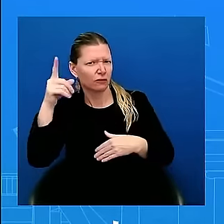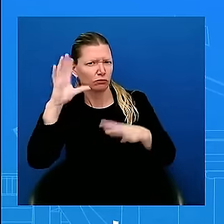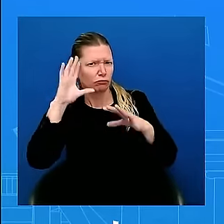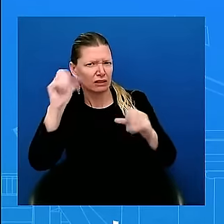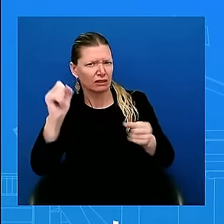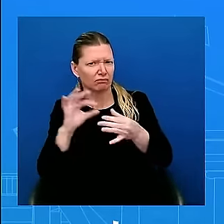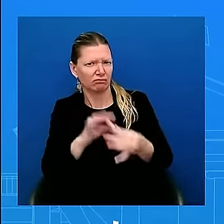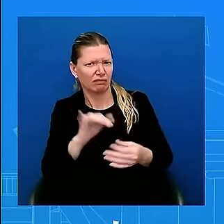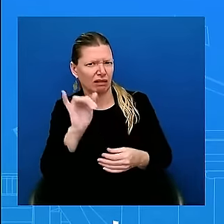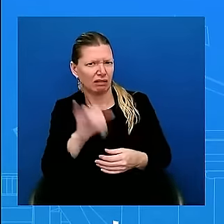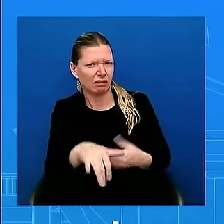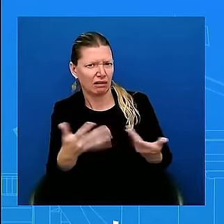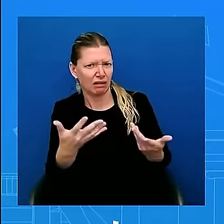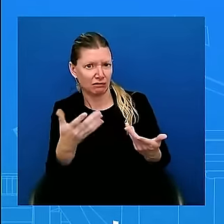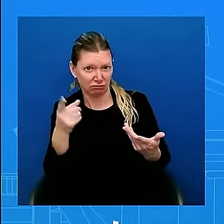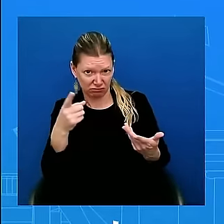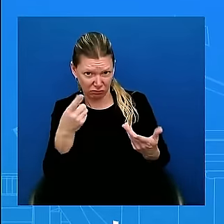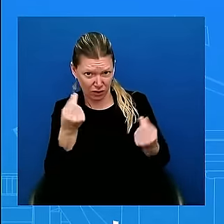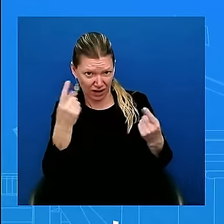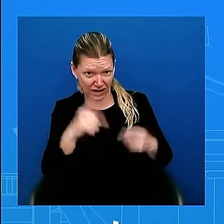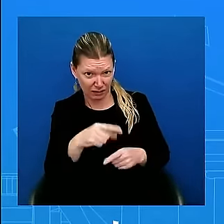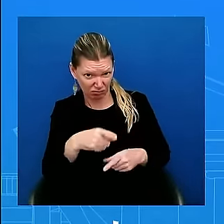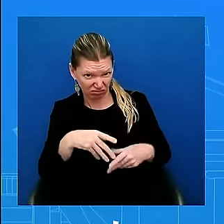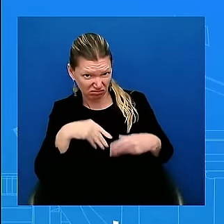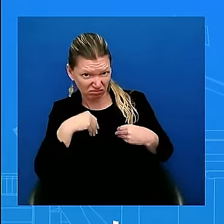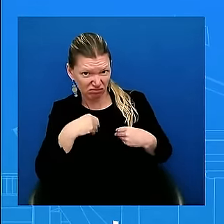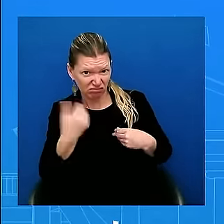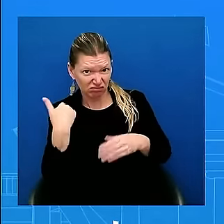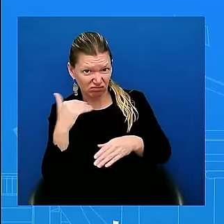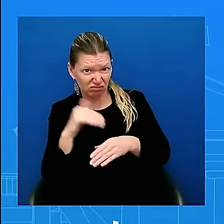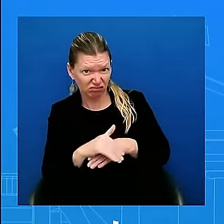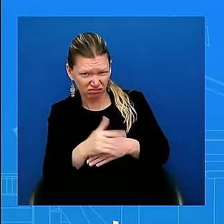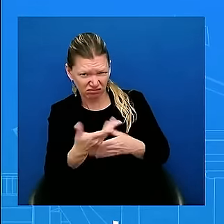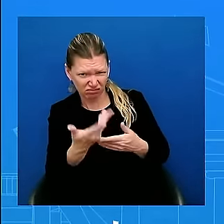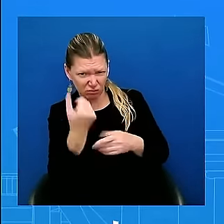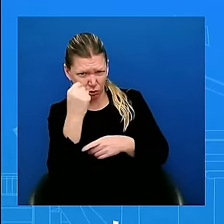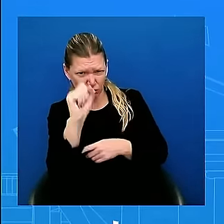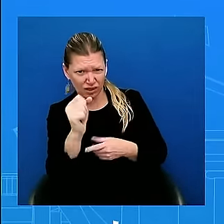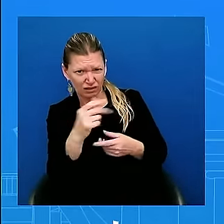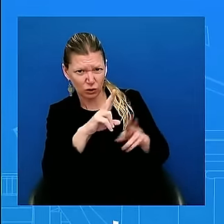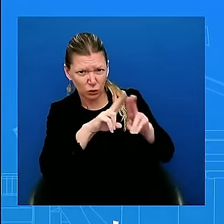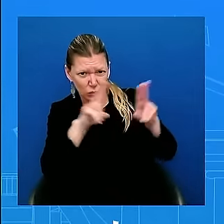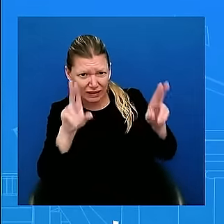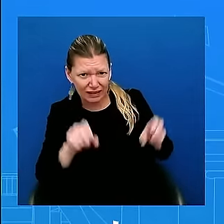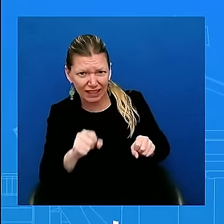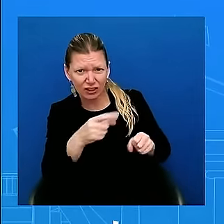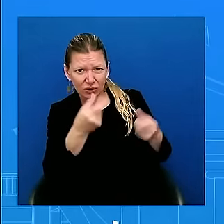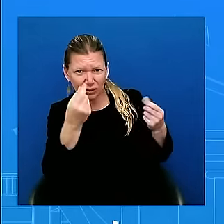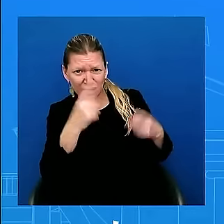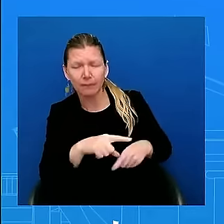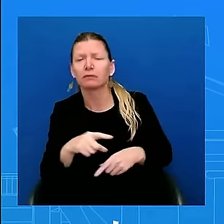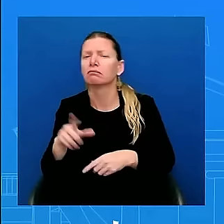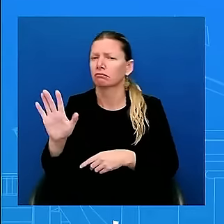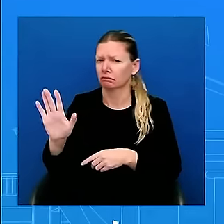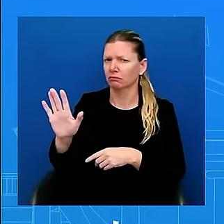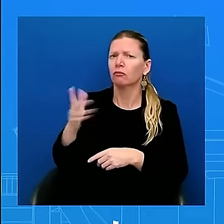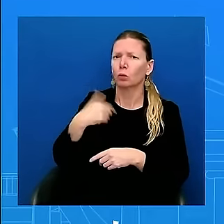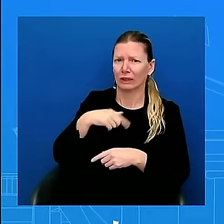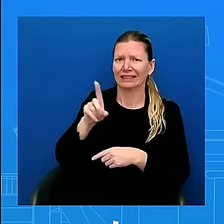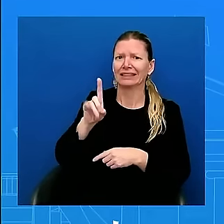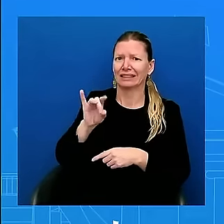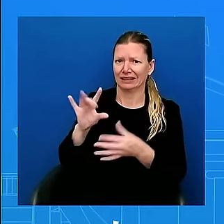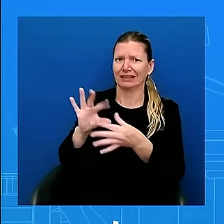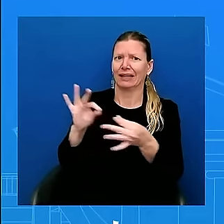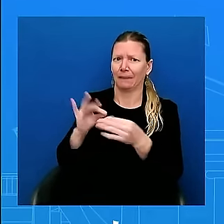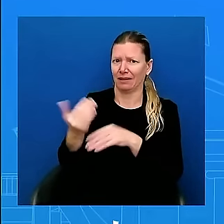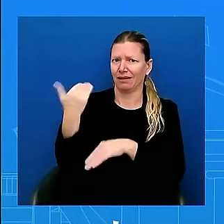put out a statement last night from the White House, but absolutely condemn any violence in protest activity. mean, it's a